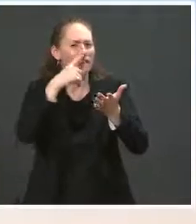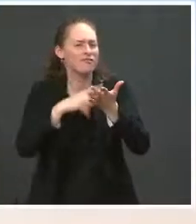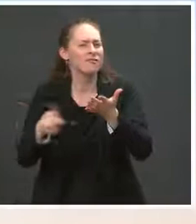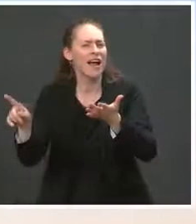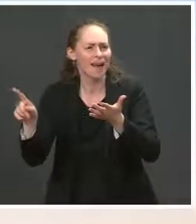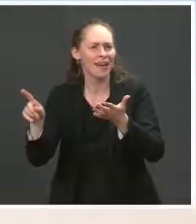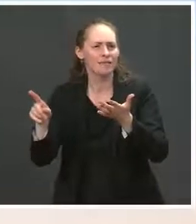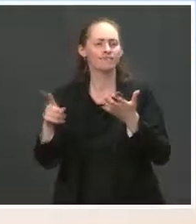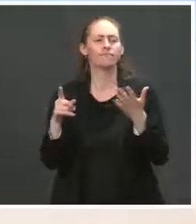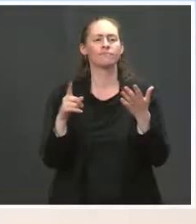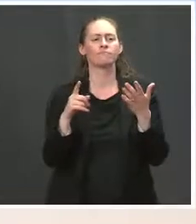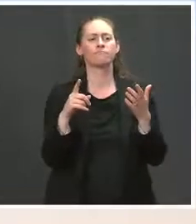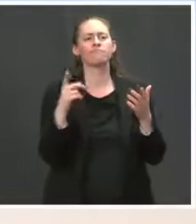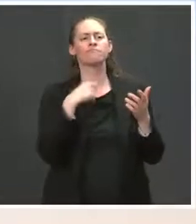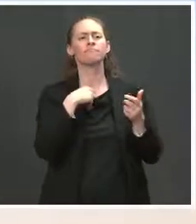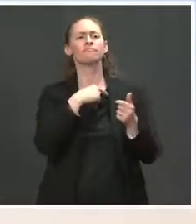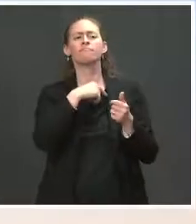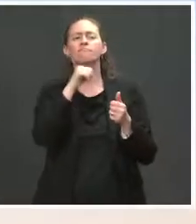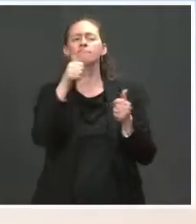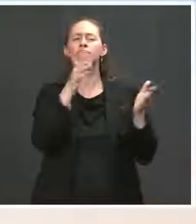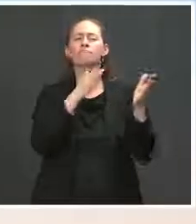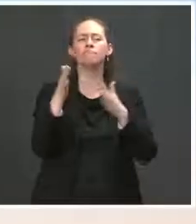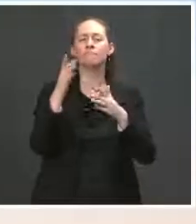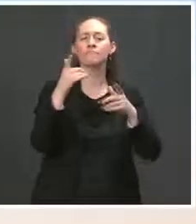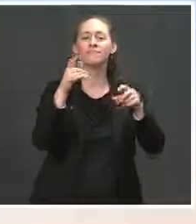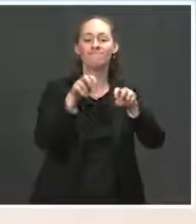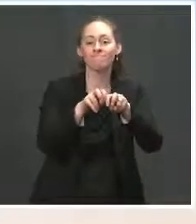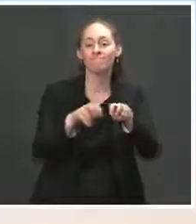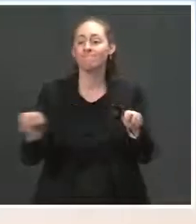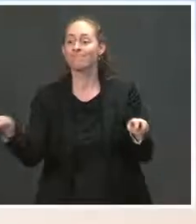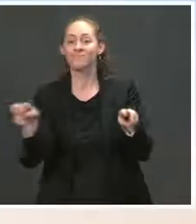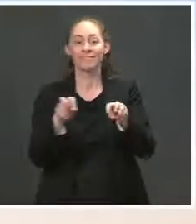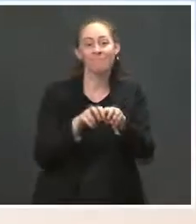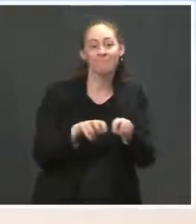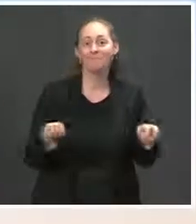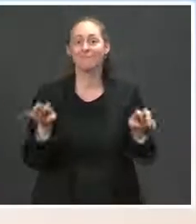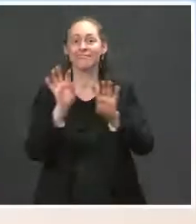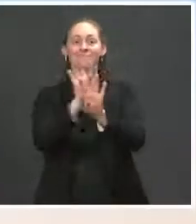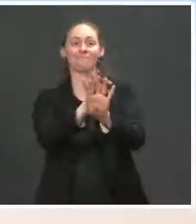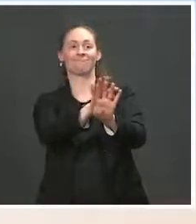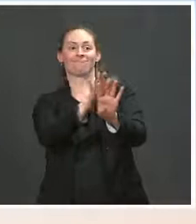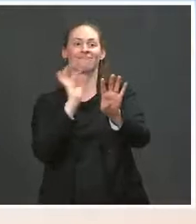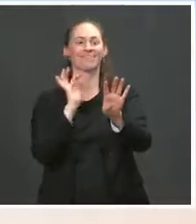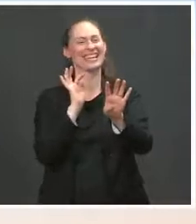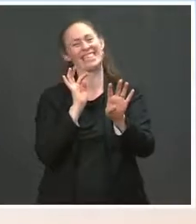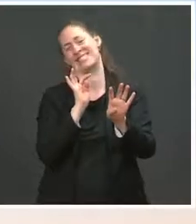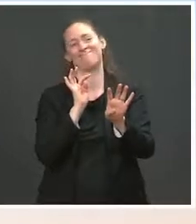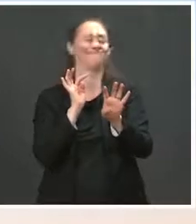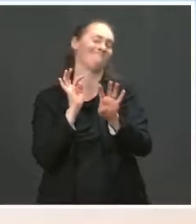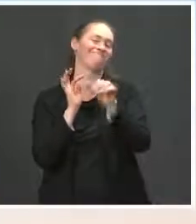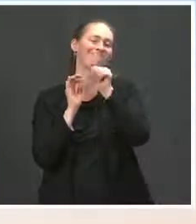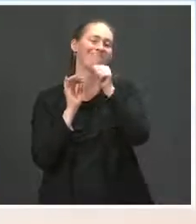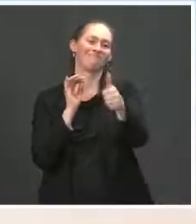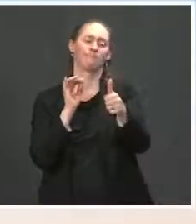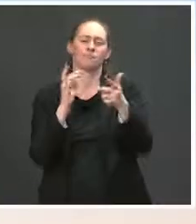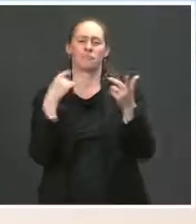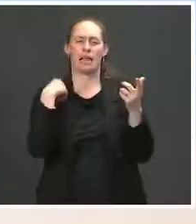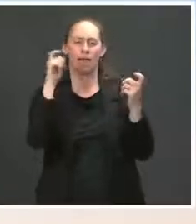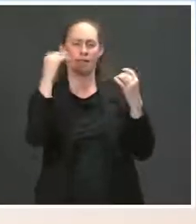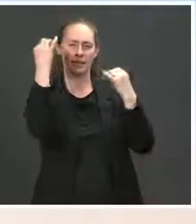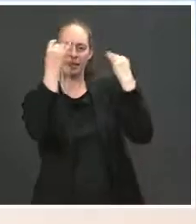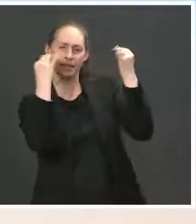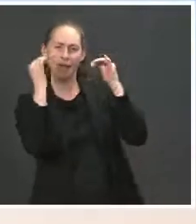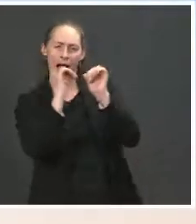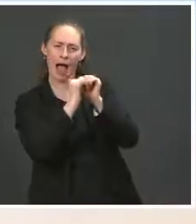will not be the traditional box. You know, we're determining how we can, of course, engage the public and ensure we highlight some of the